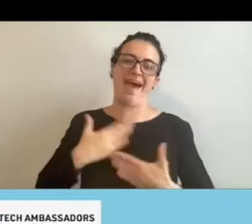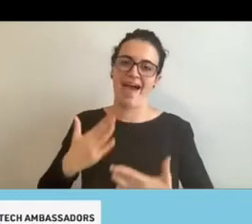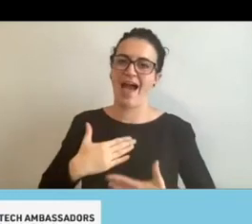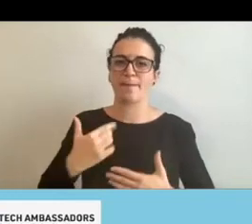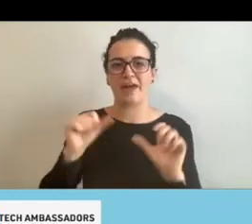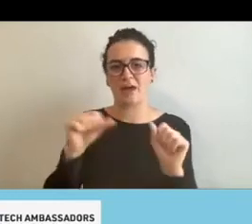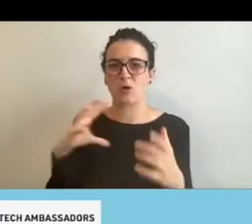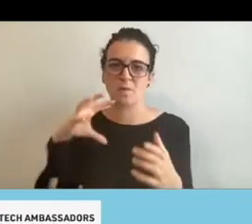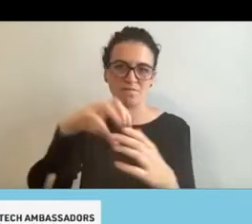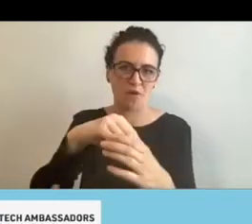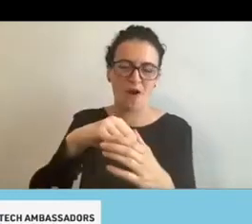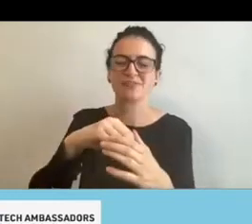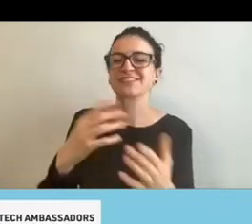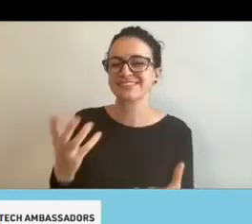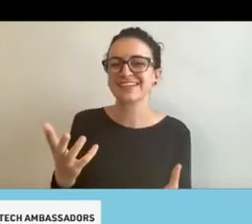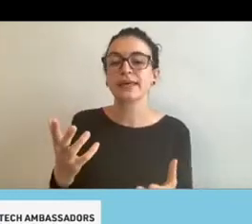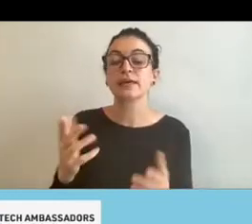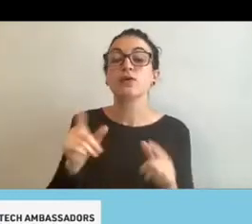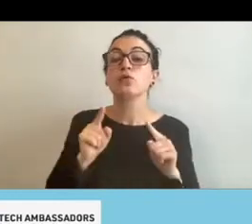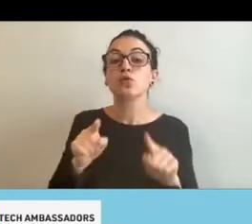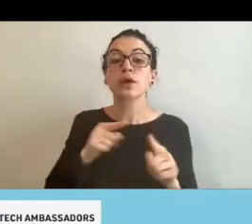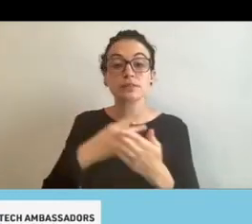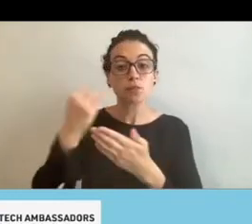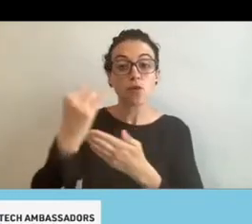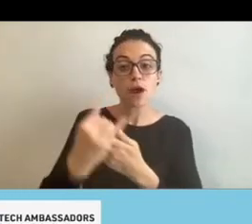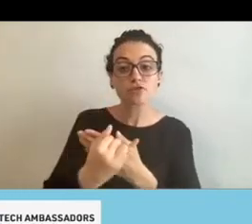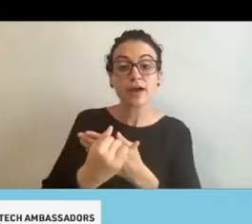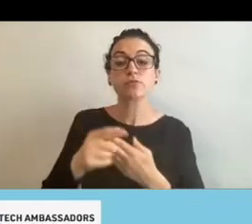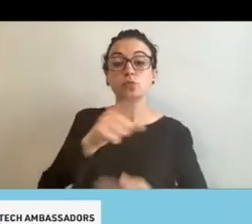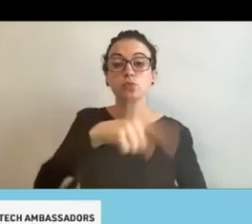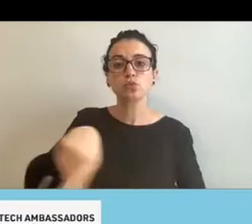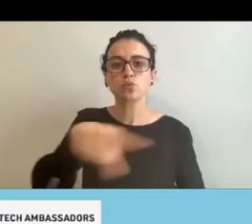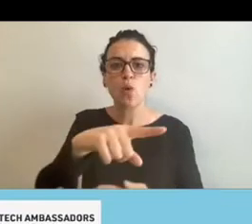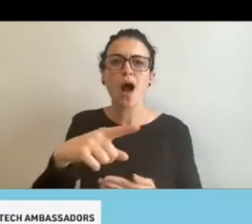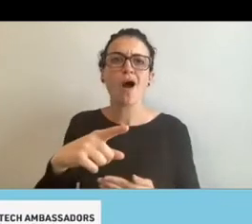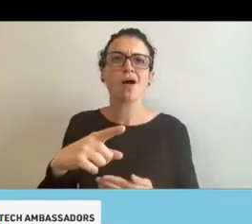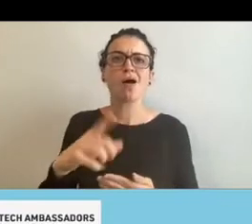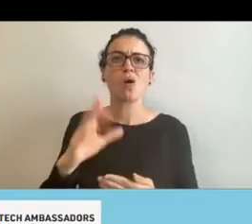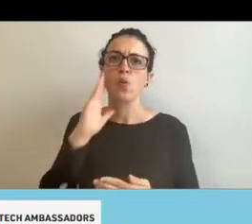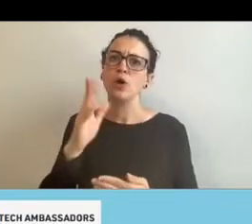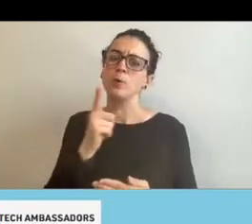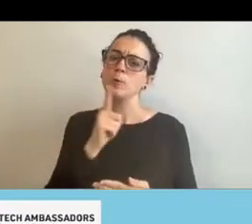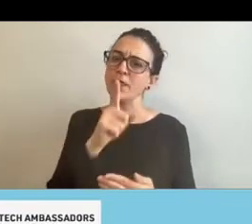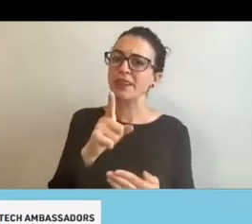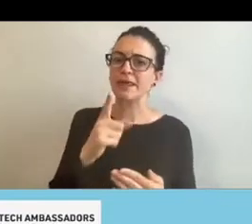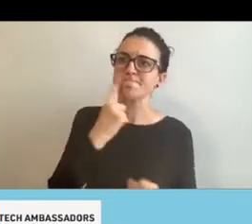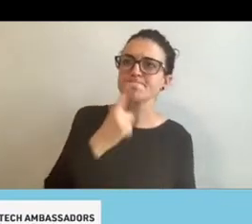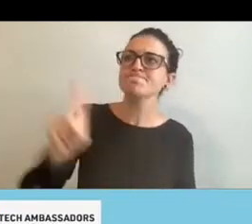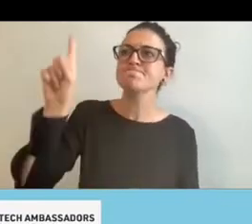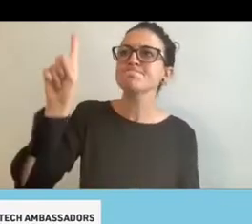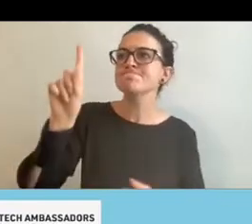I was really impressed with how throughout this whole project, you guys were just willing to just go on the fly with speaking engagements.